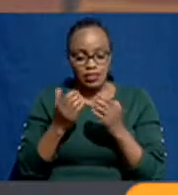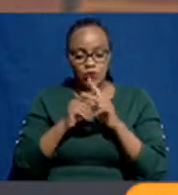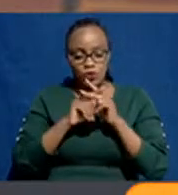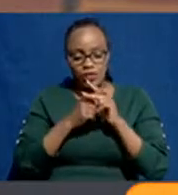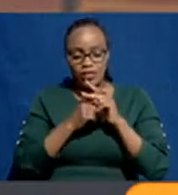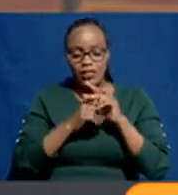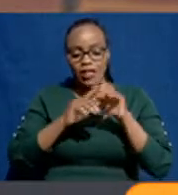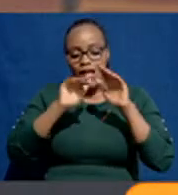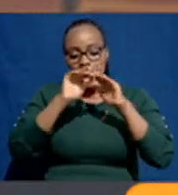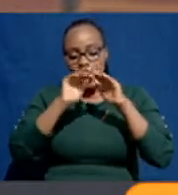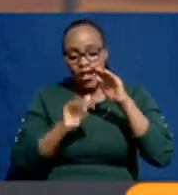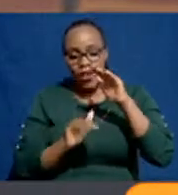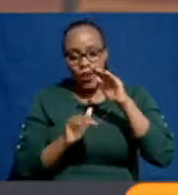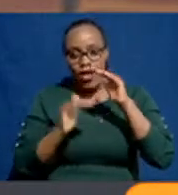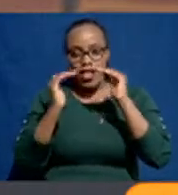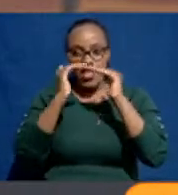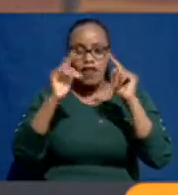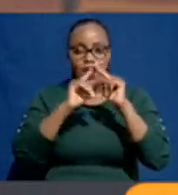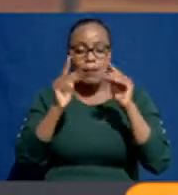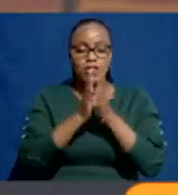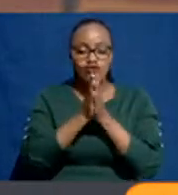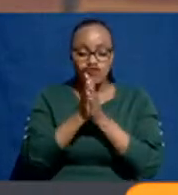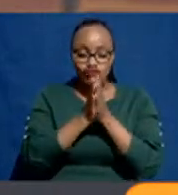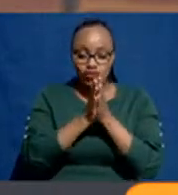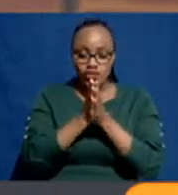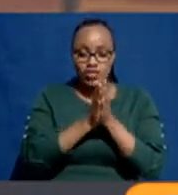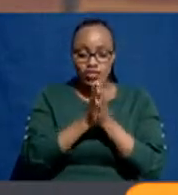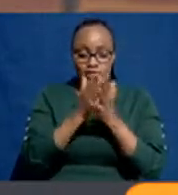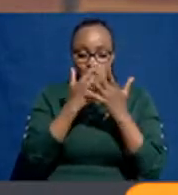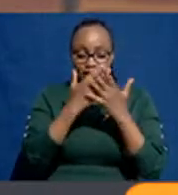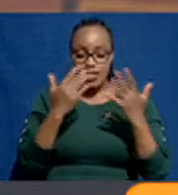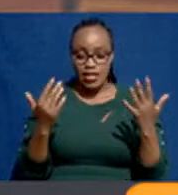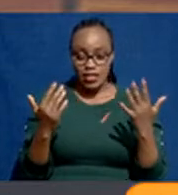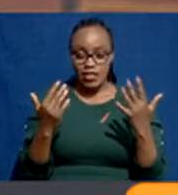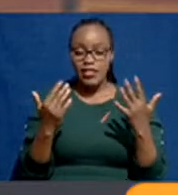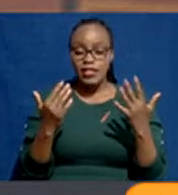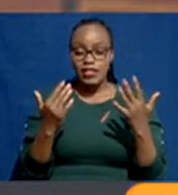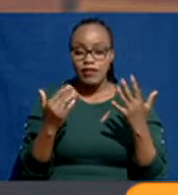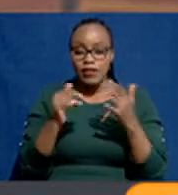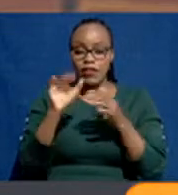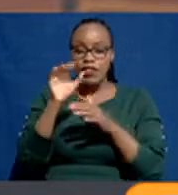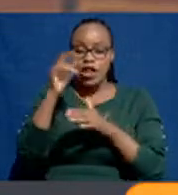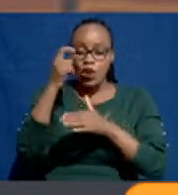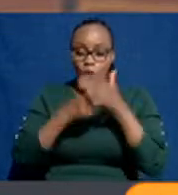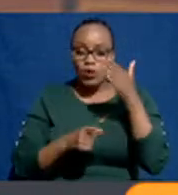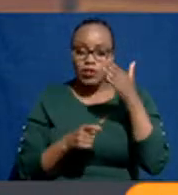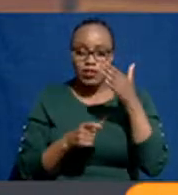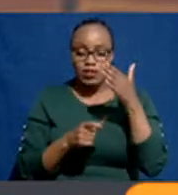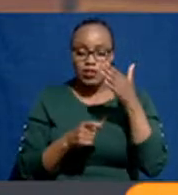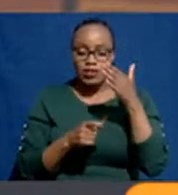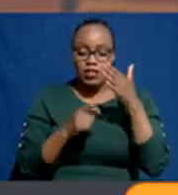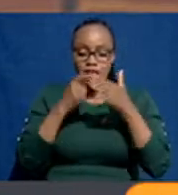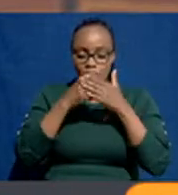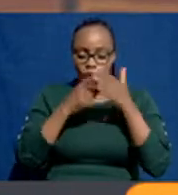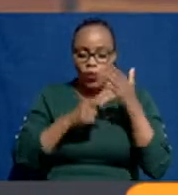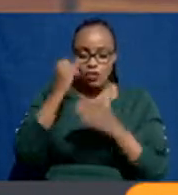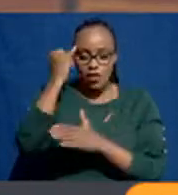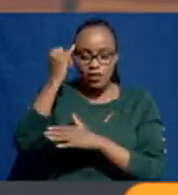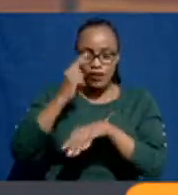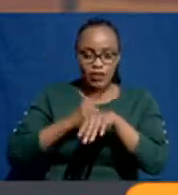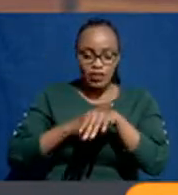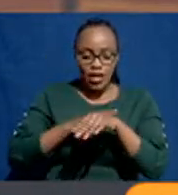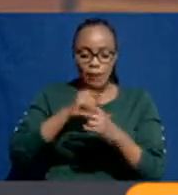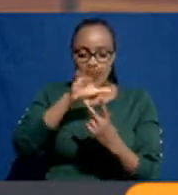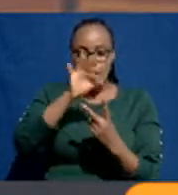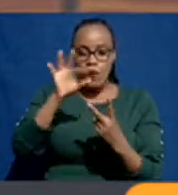level. What was interesting this time, because of the cost aspect, you know, when making their